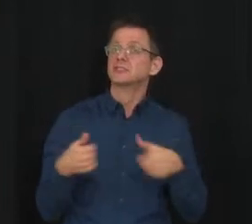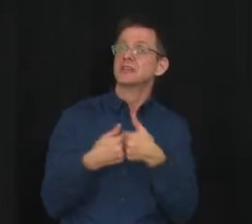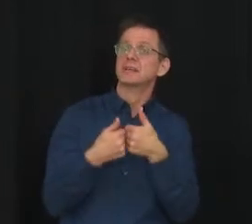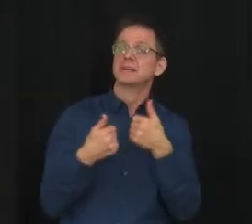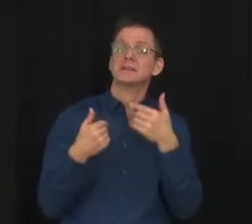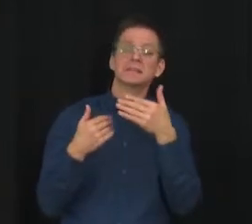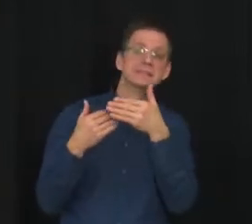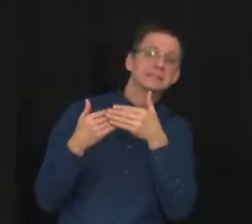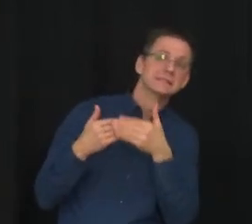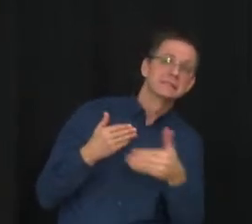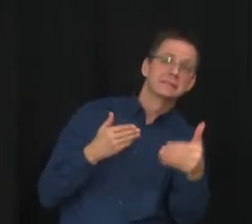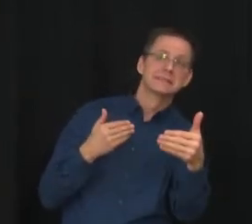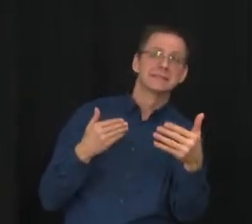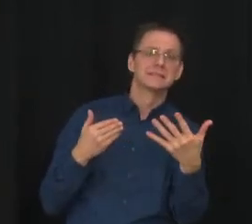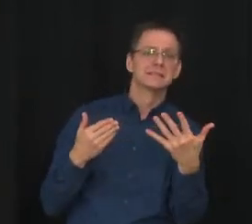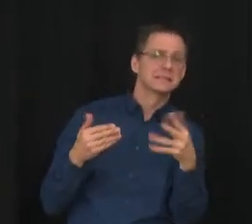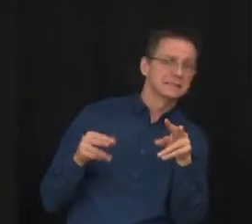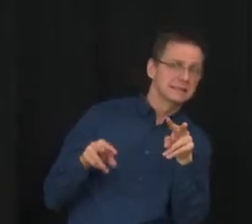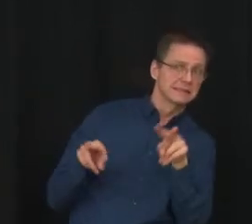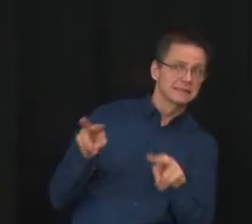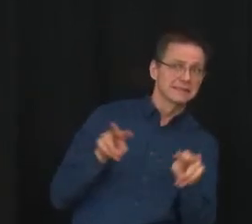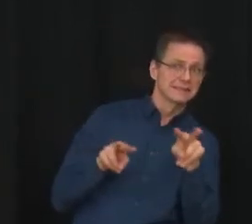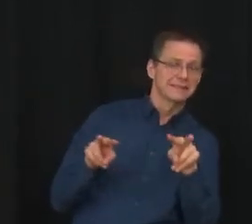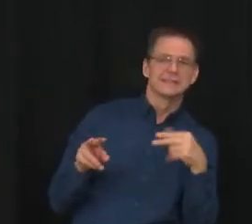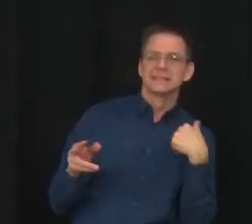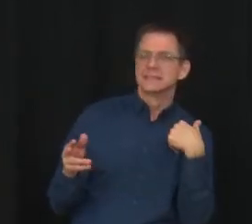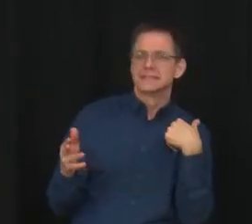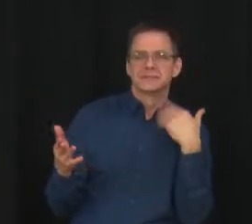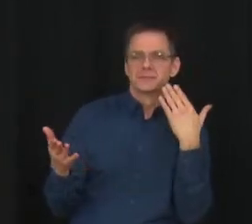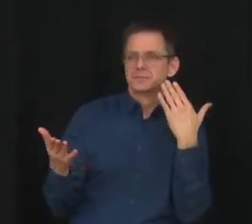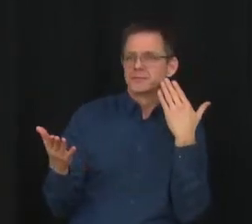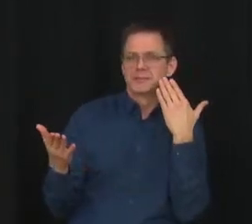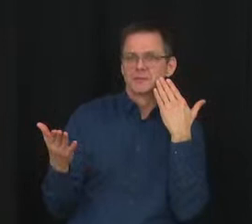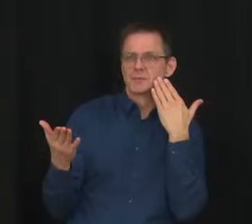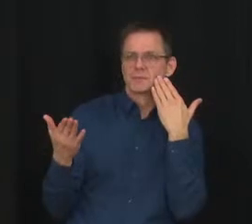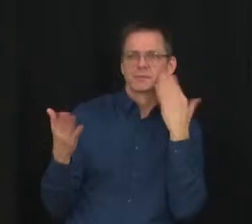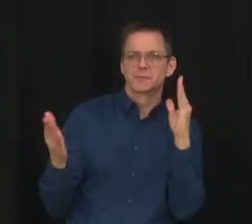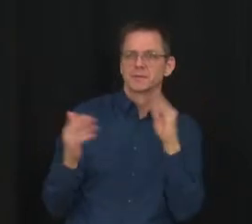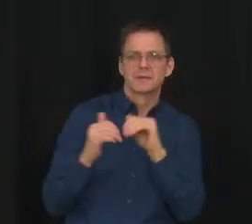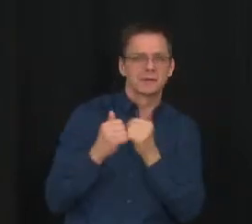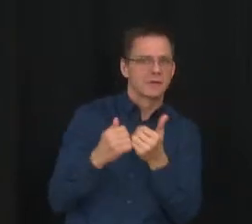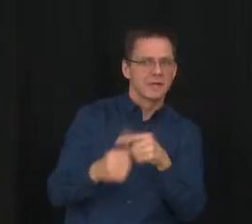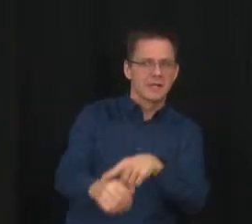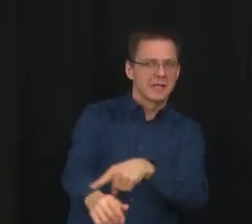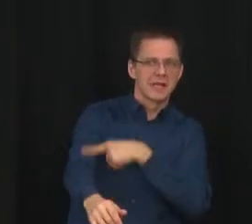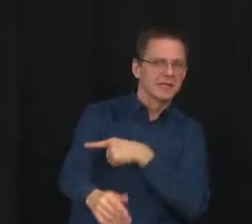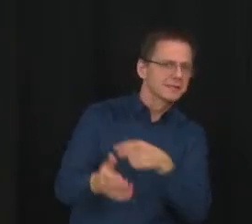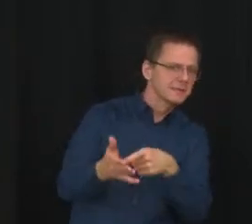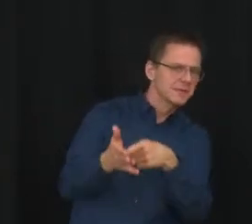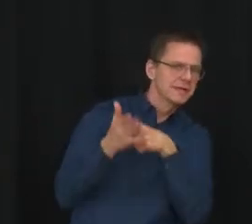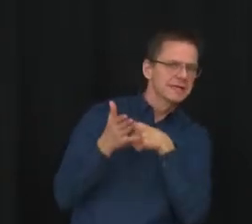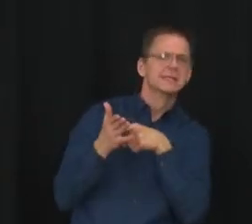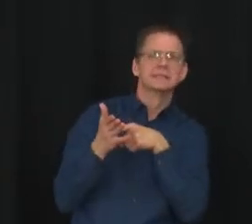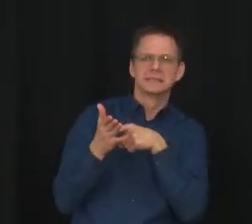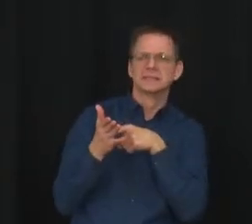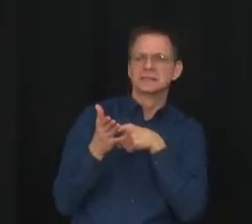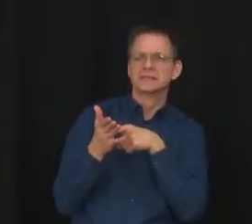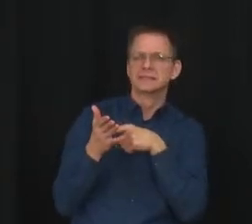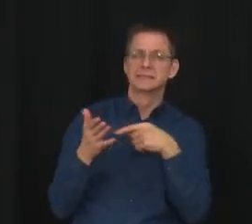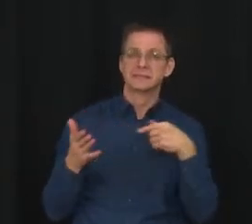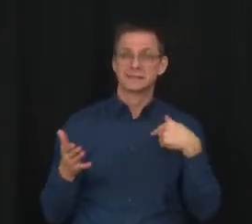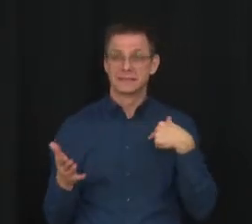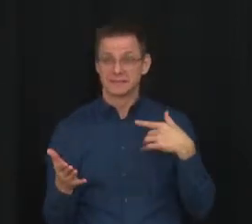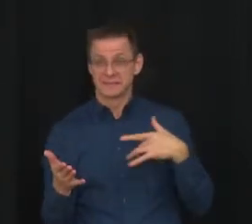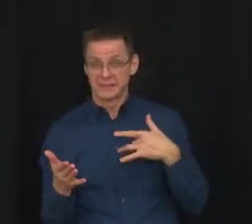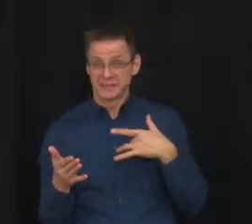we wouldn't know necessarily what length of time would that be? And again, to just close schools across the entire